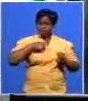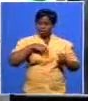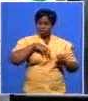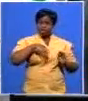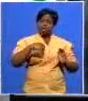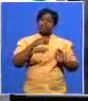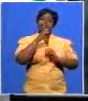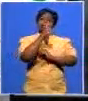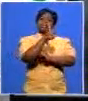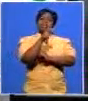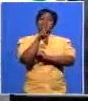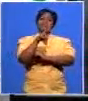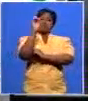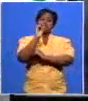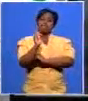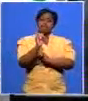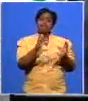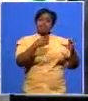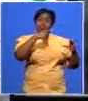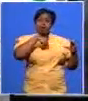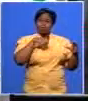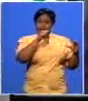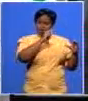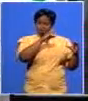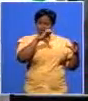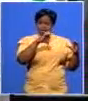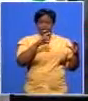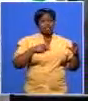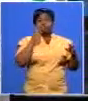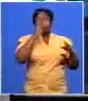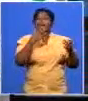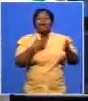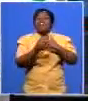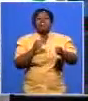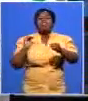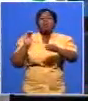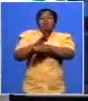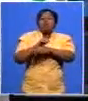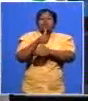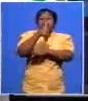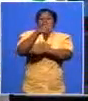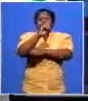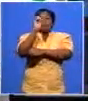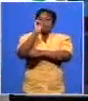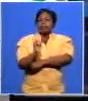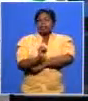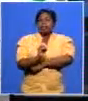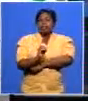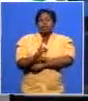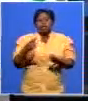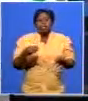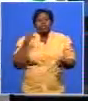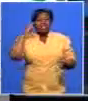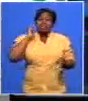percent and if you see any performance above 60 percent as gizmo then you are in a world of your